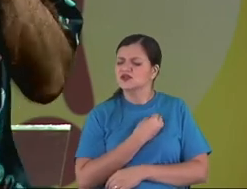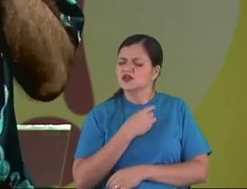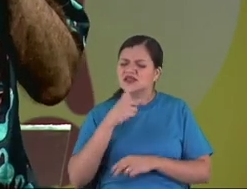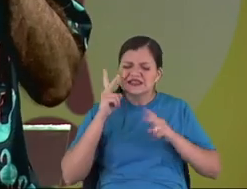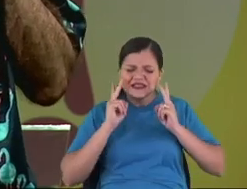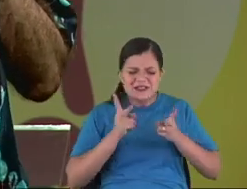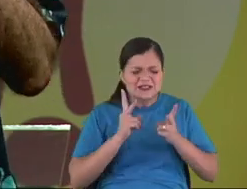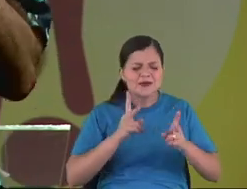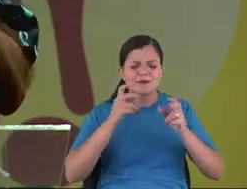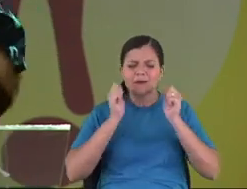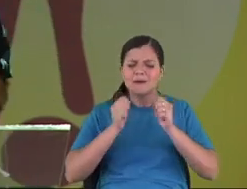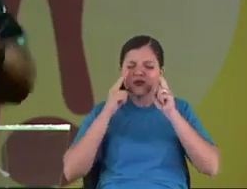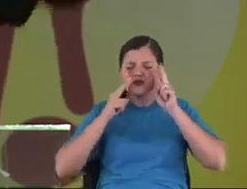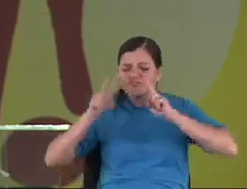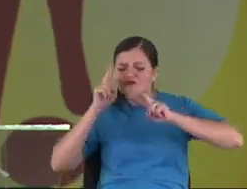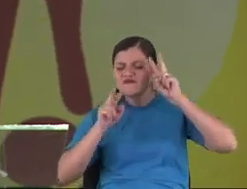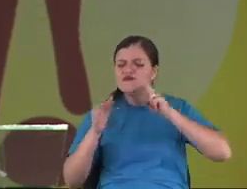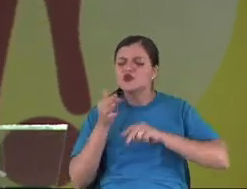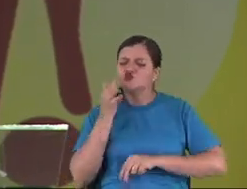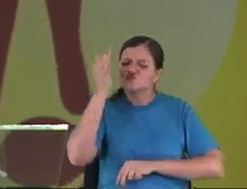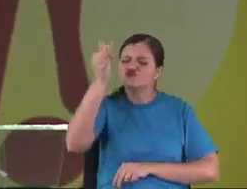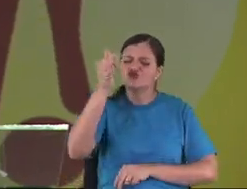always look for the future